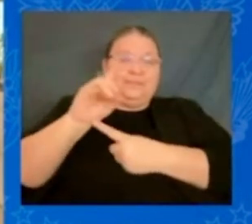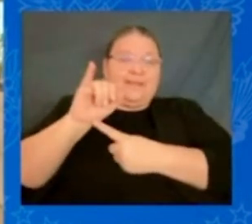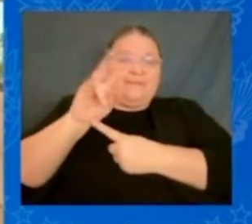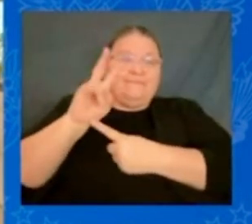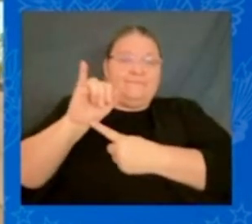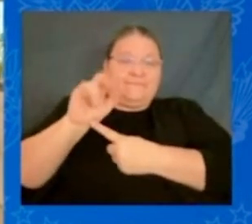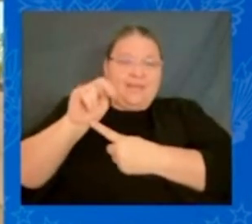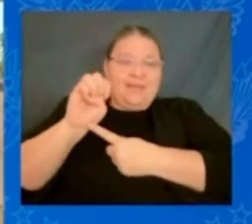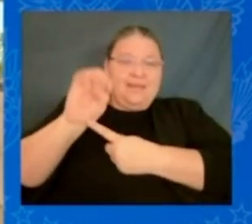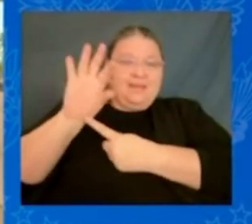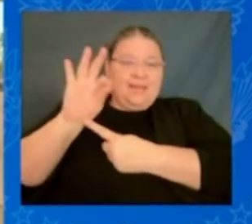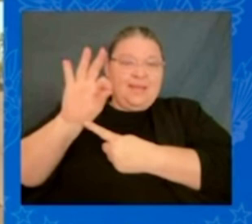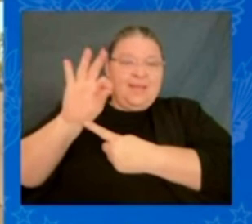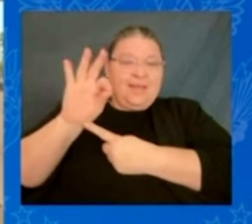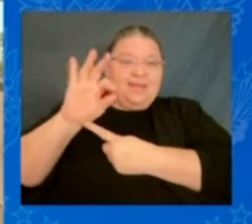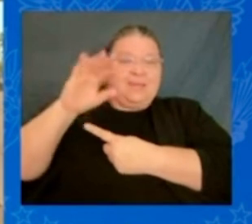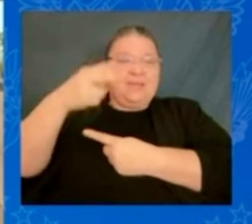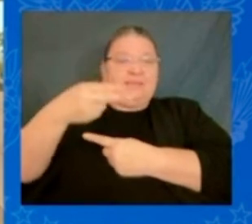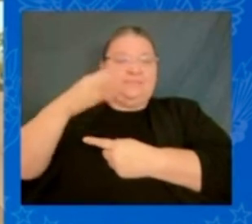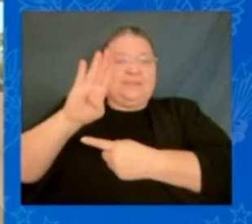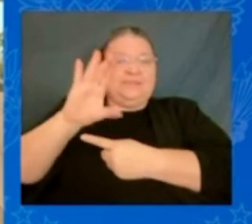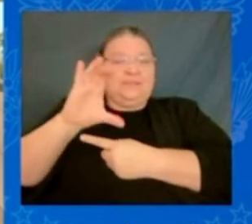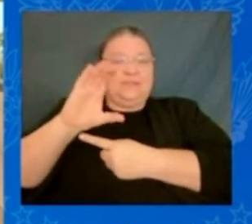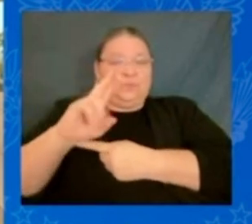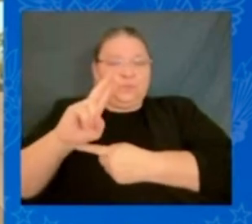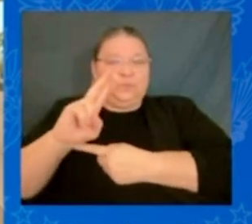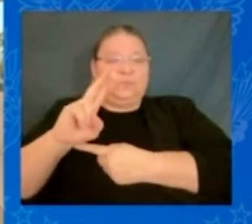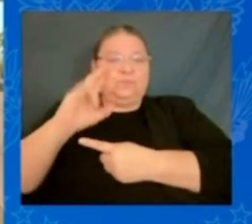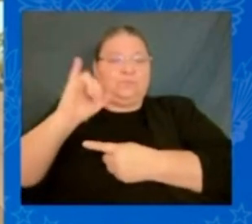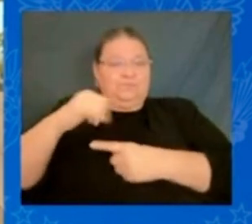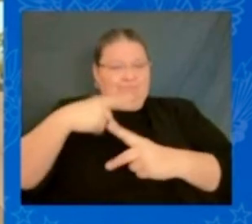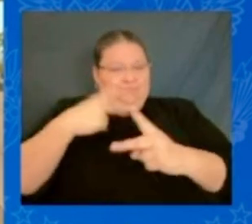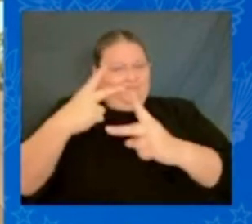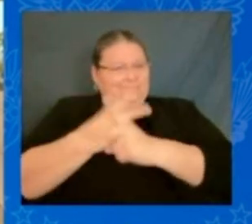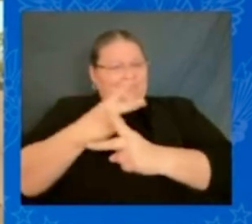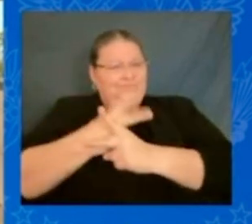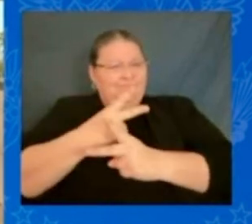I figured it out, man. I figured it out.